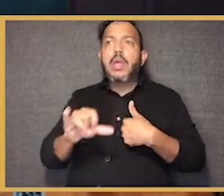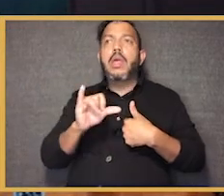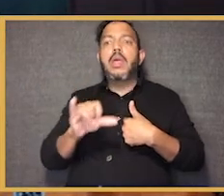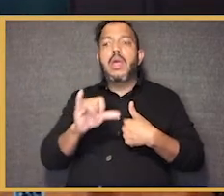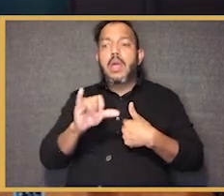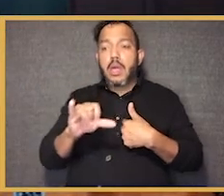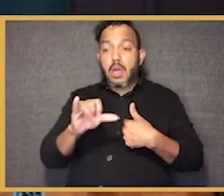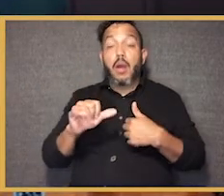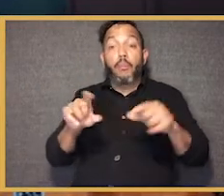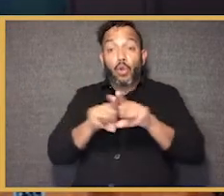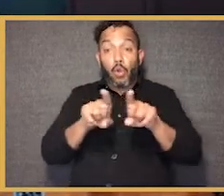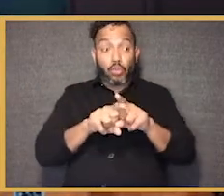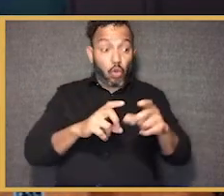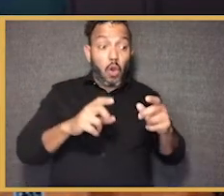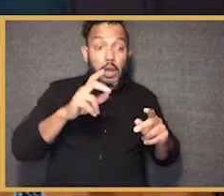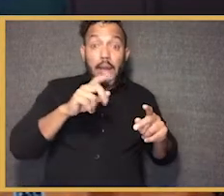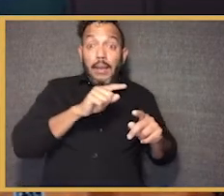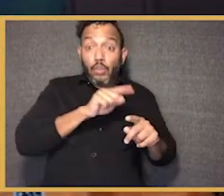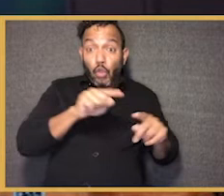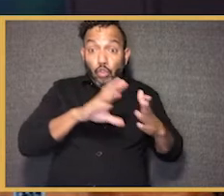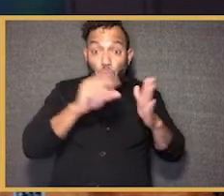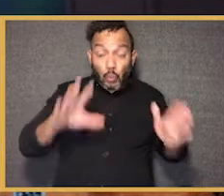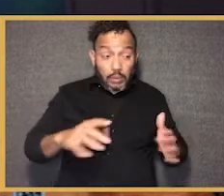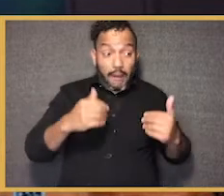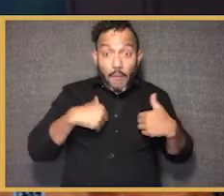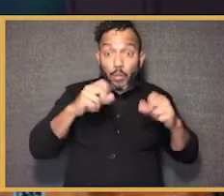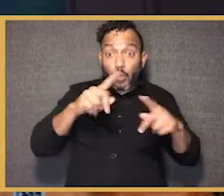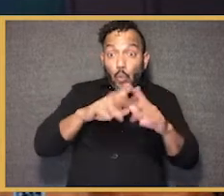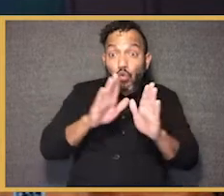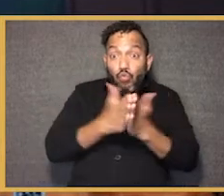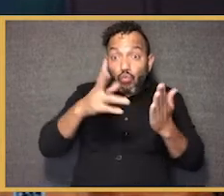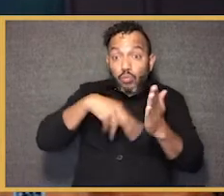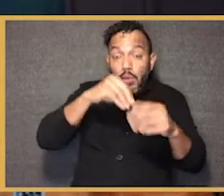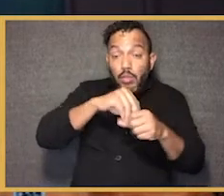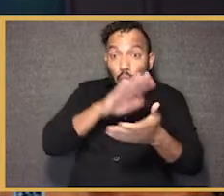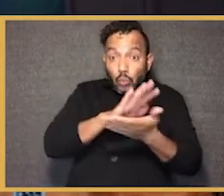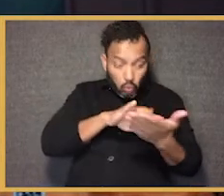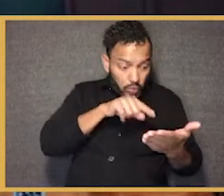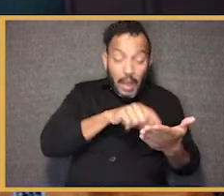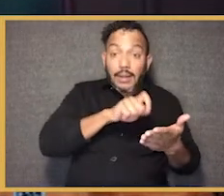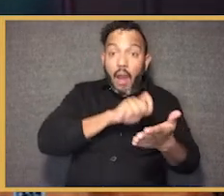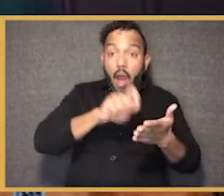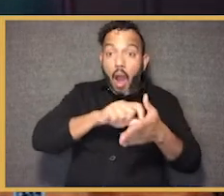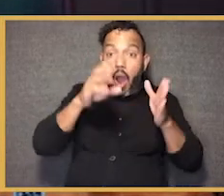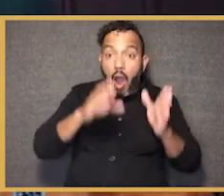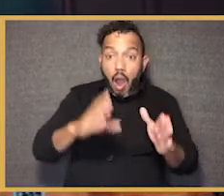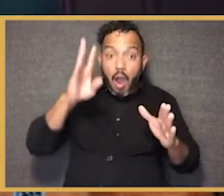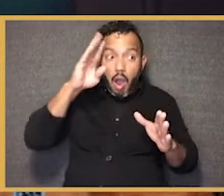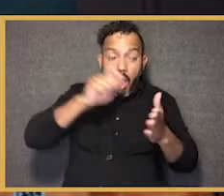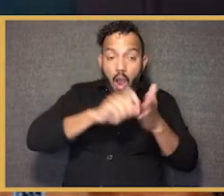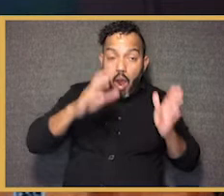narrative of history that we present? Do they see themselves reflected in the authors we read, the texts that we study? Because if not,